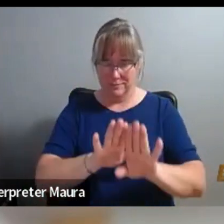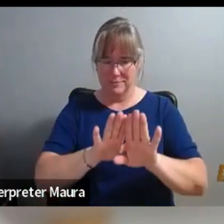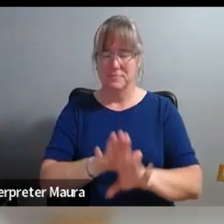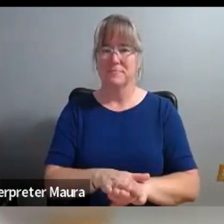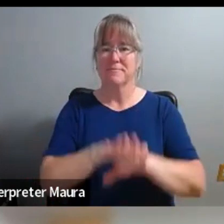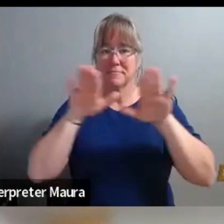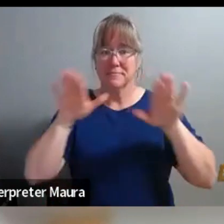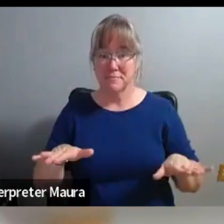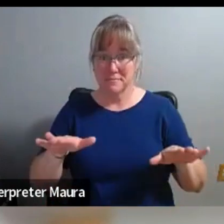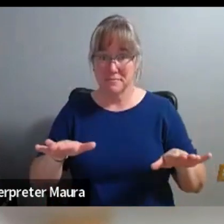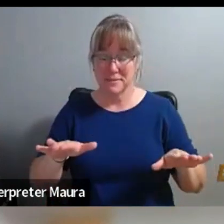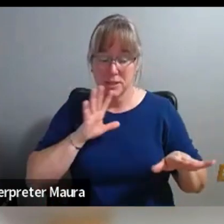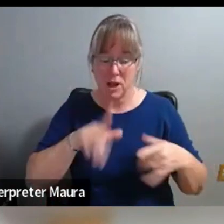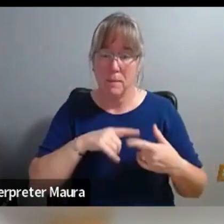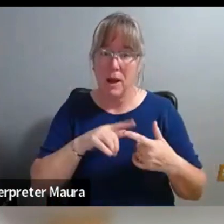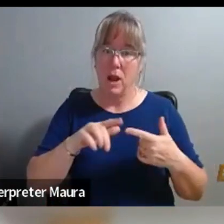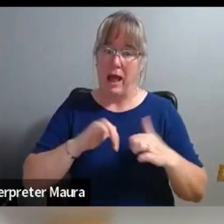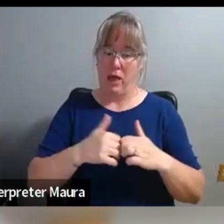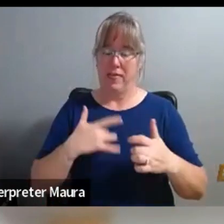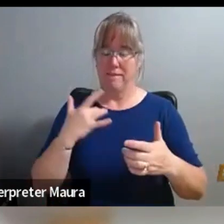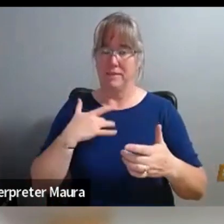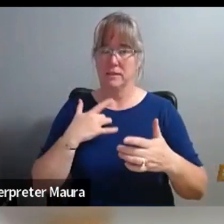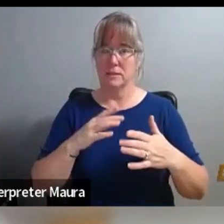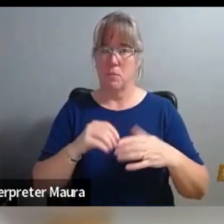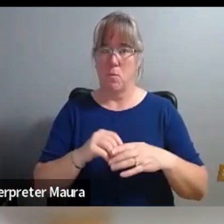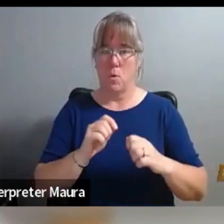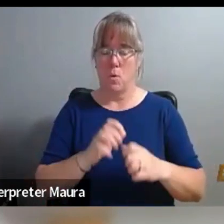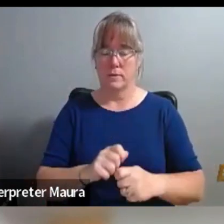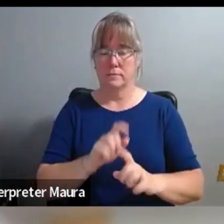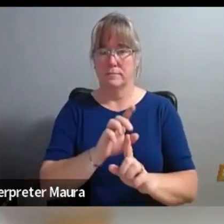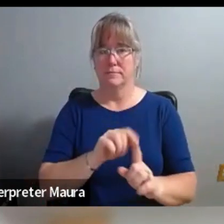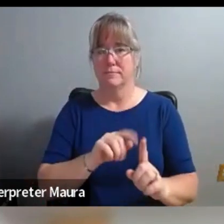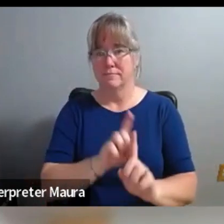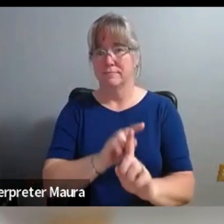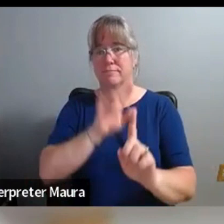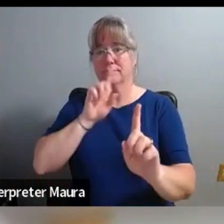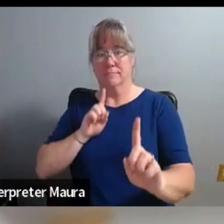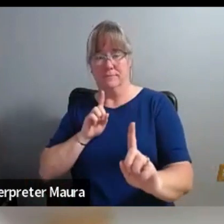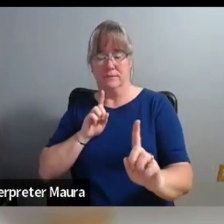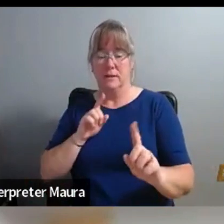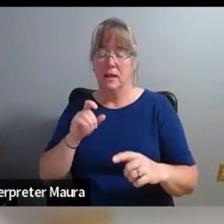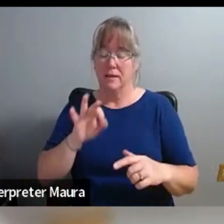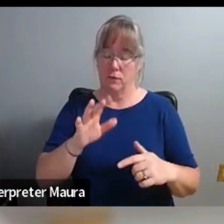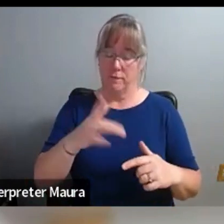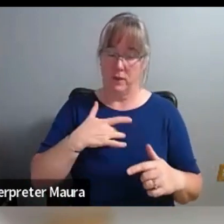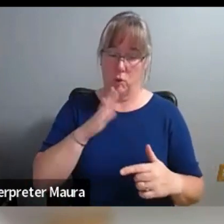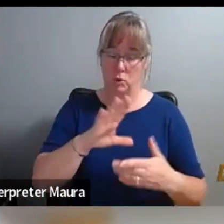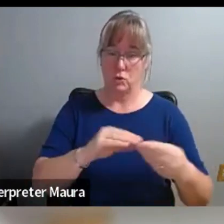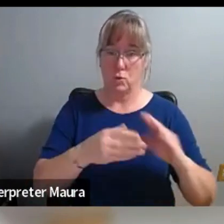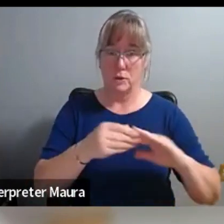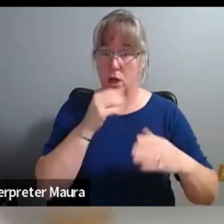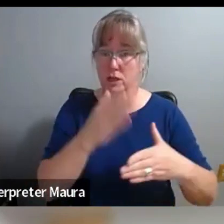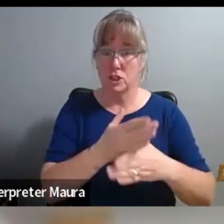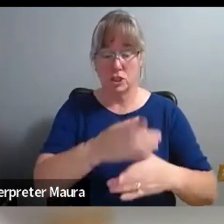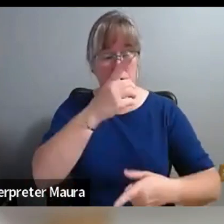like what that can feel like in a broader sense when, when you don't feel that your story is being shared accurately as we often do as